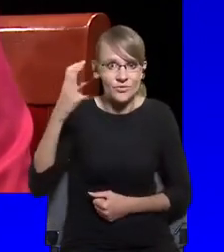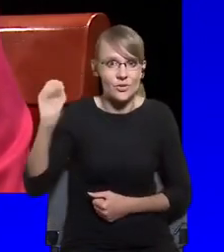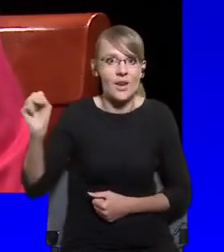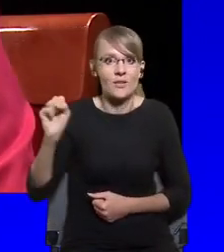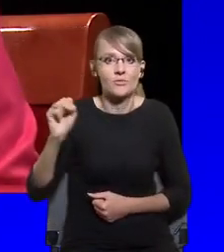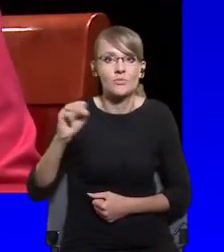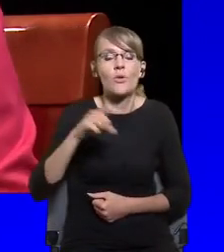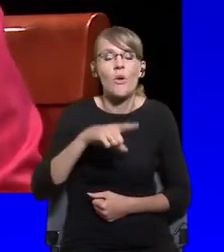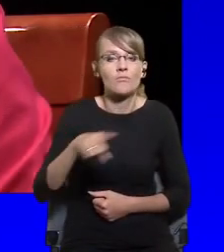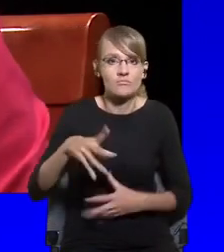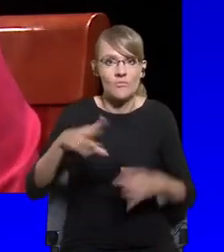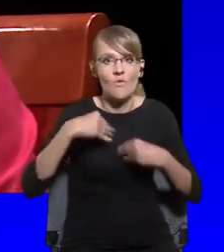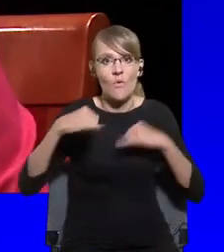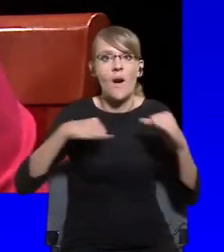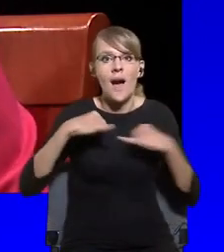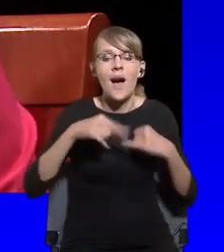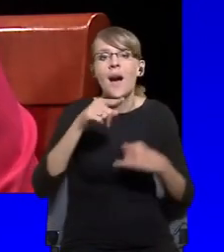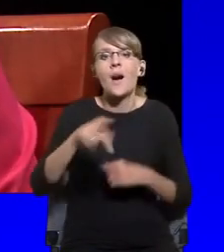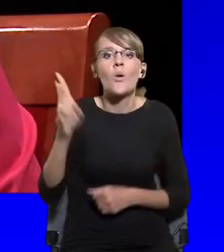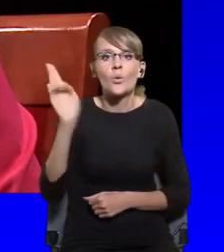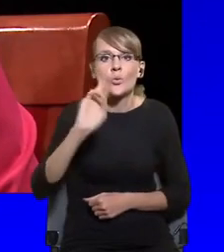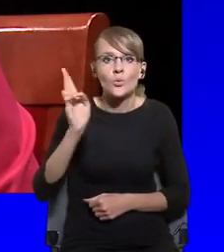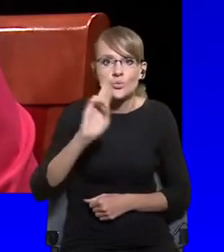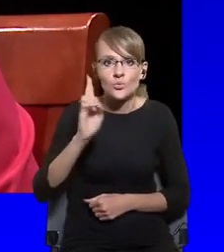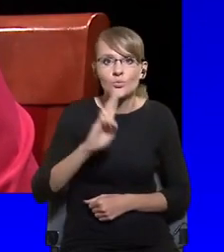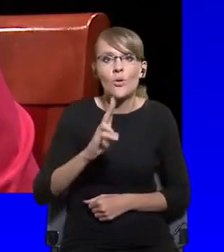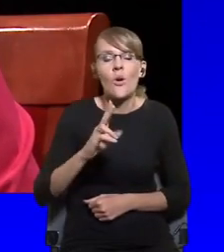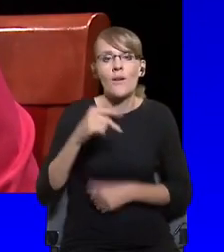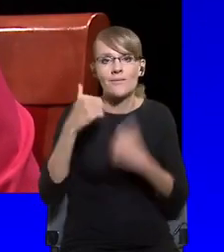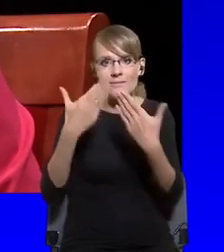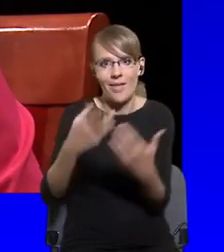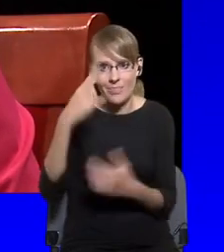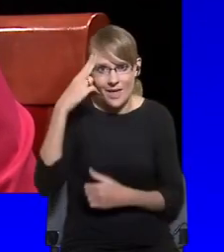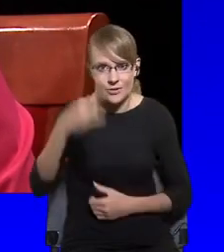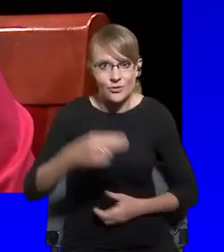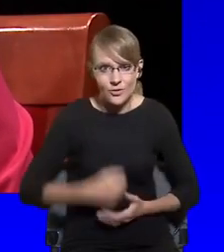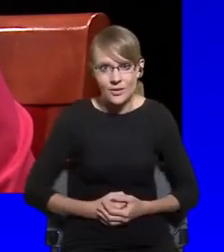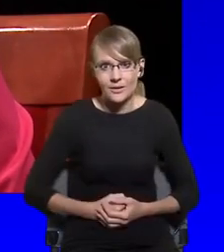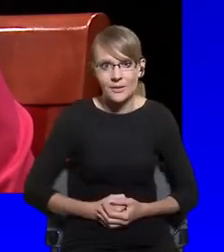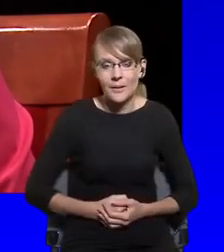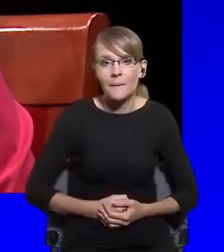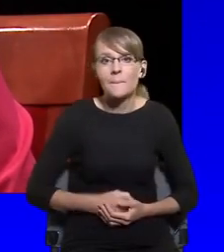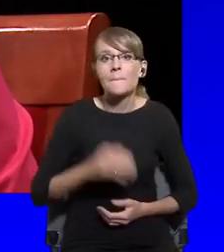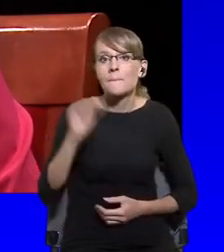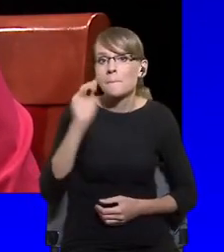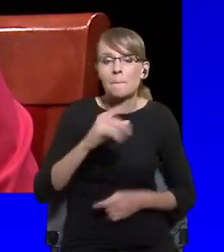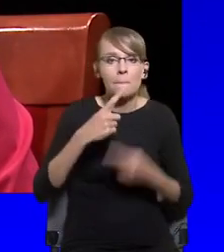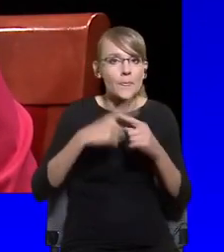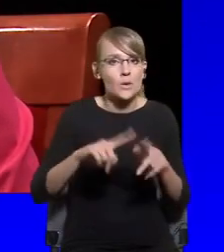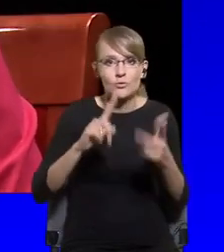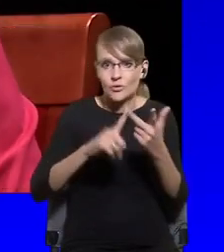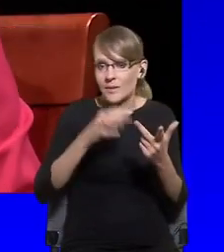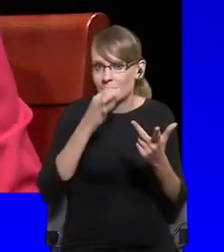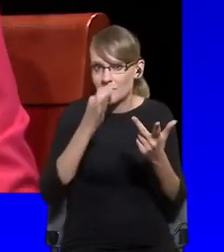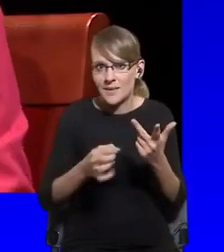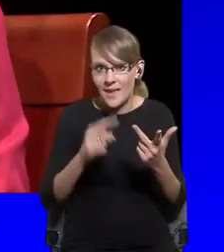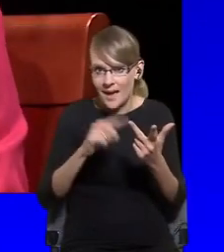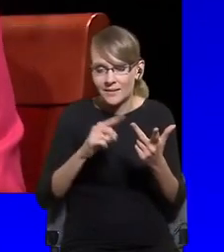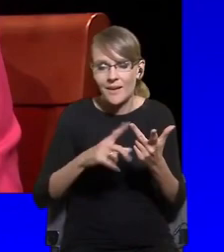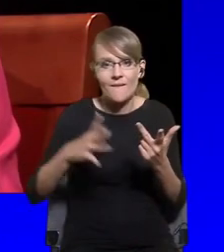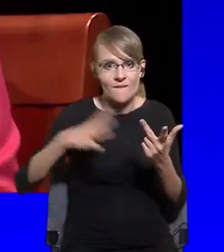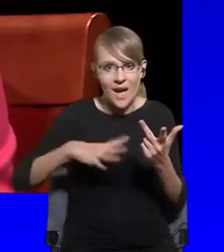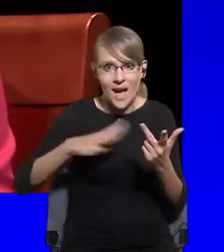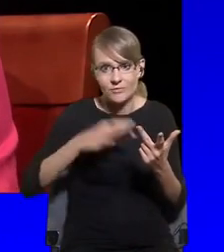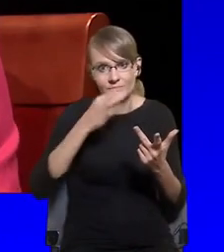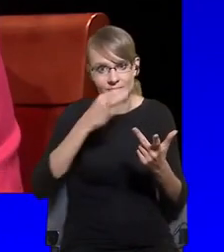And very, very shortly, the third question is about the demon line. And how